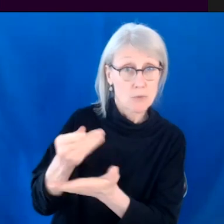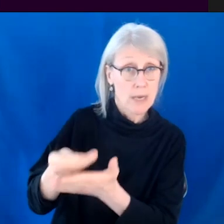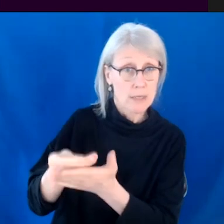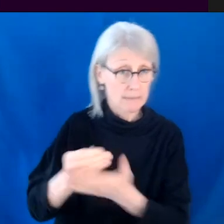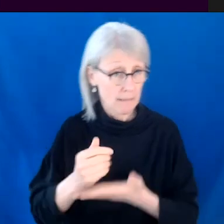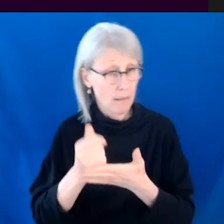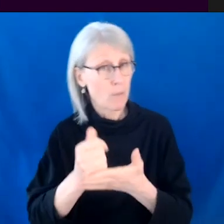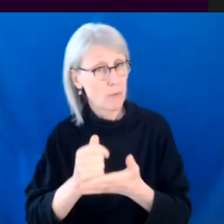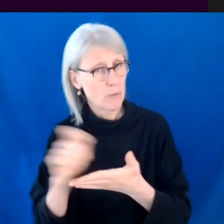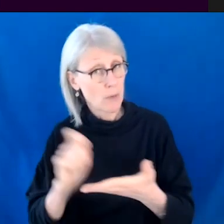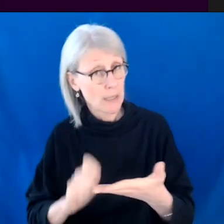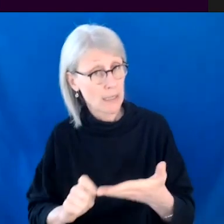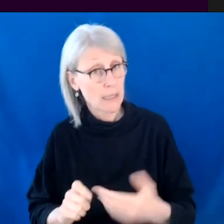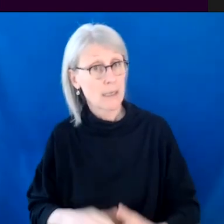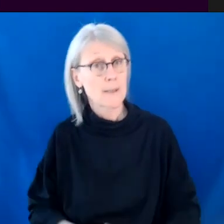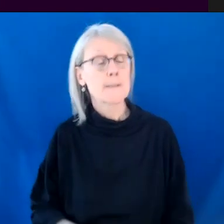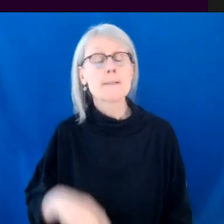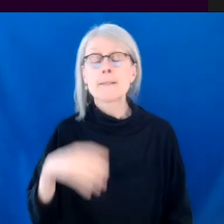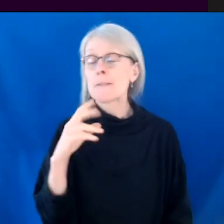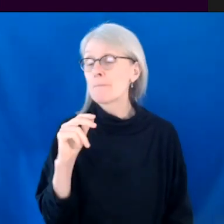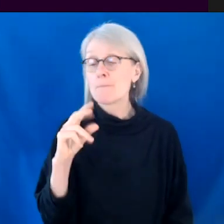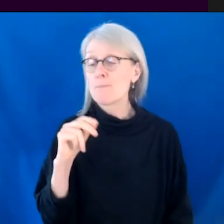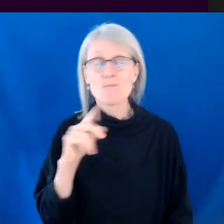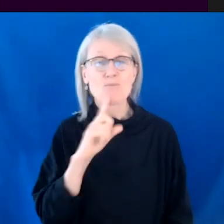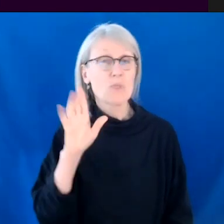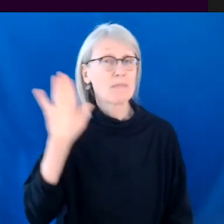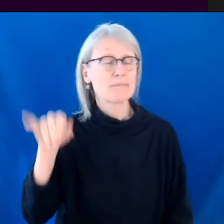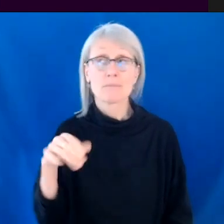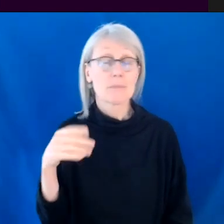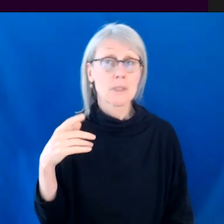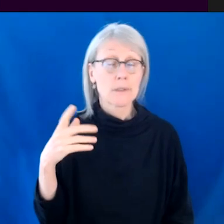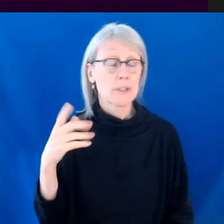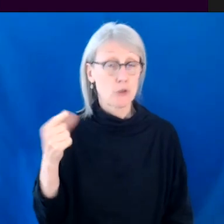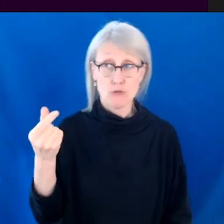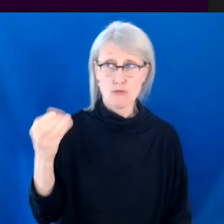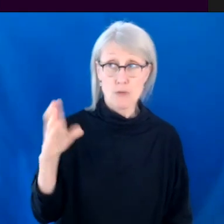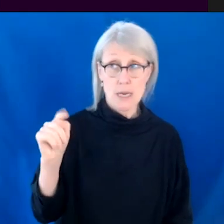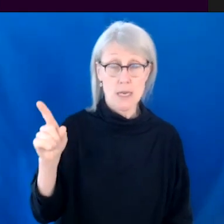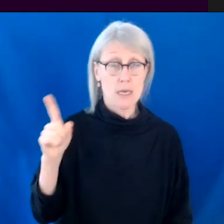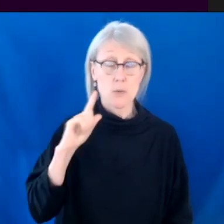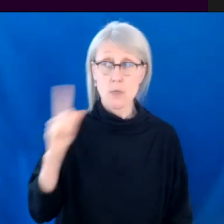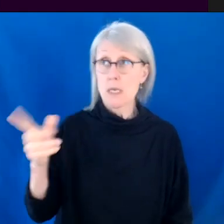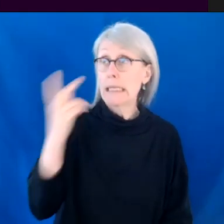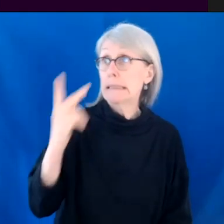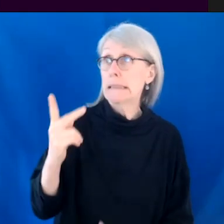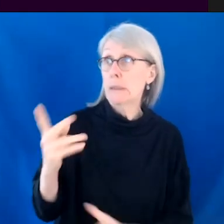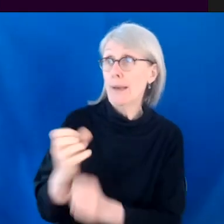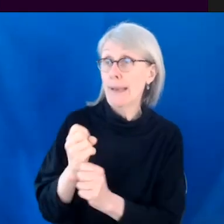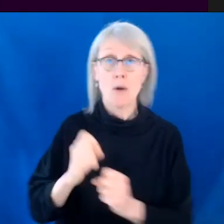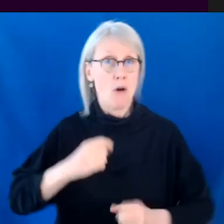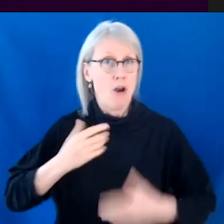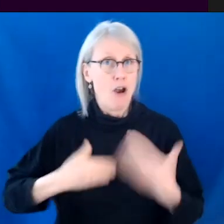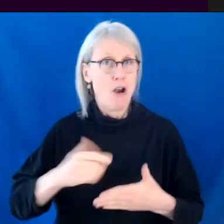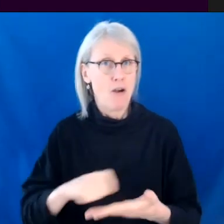Um, grants have not been a huge part of my personal journey. I did